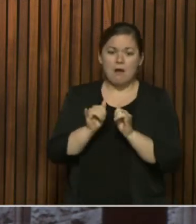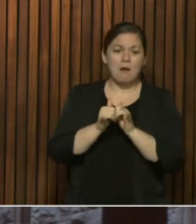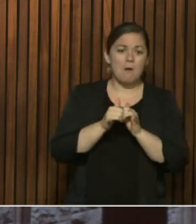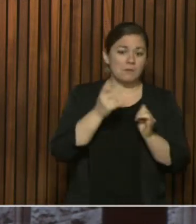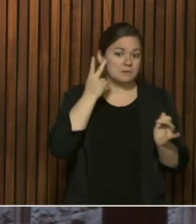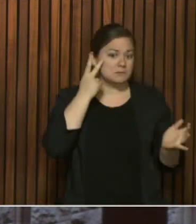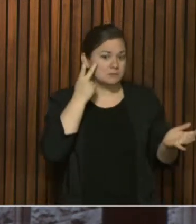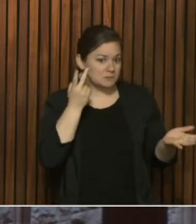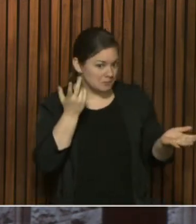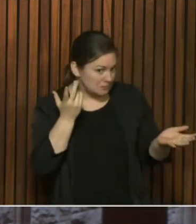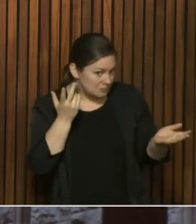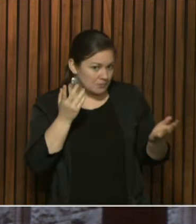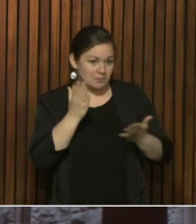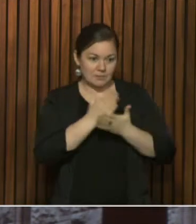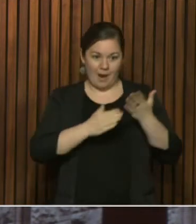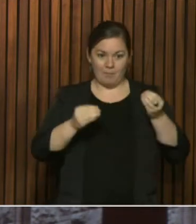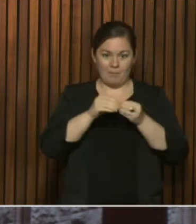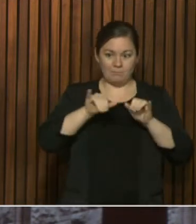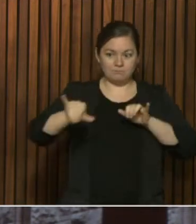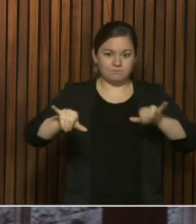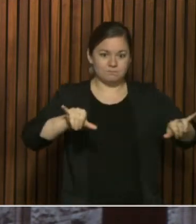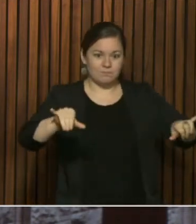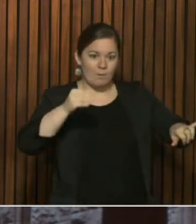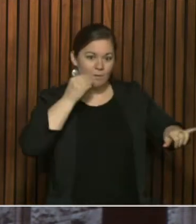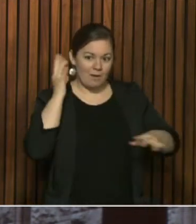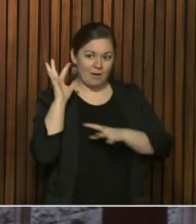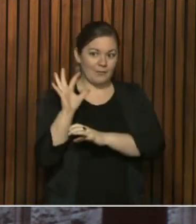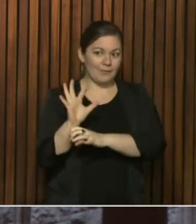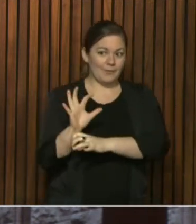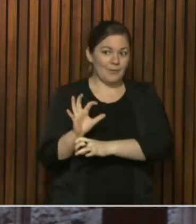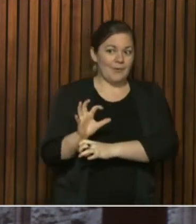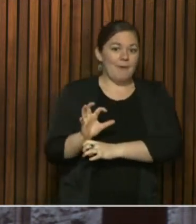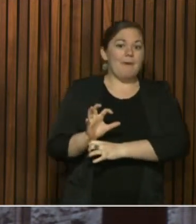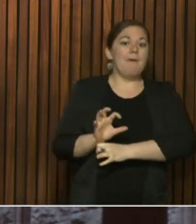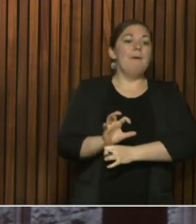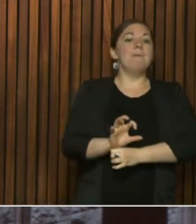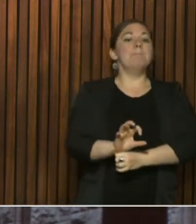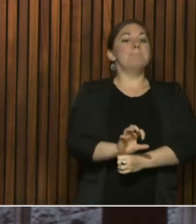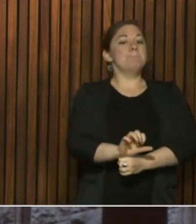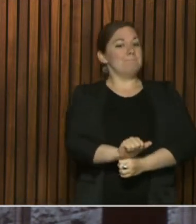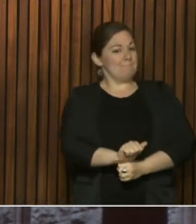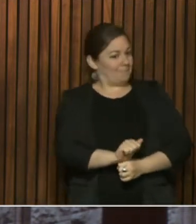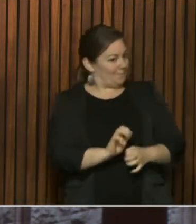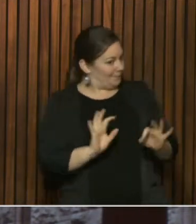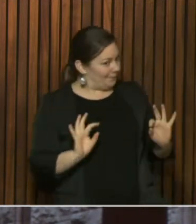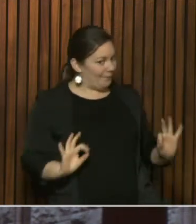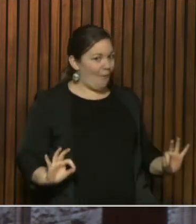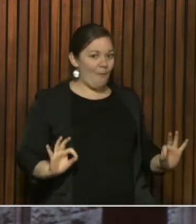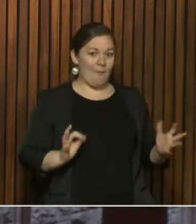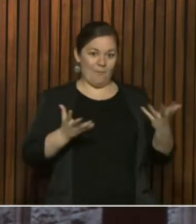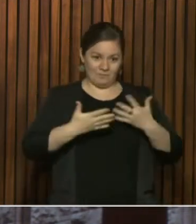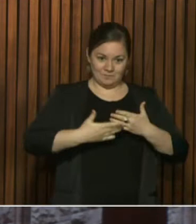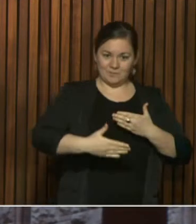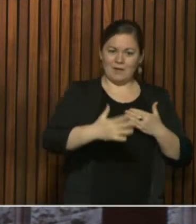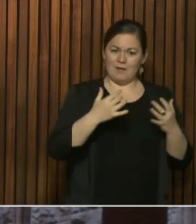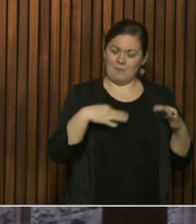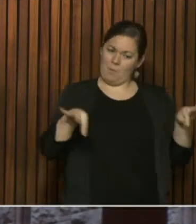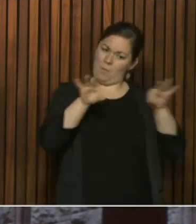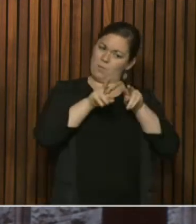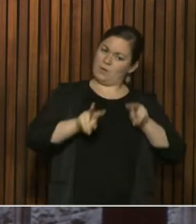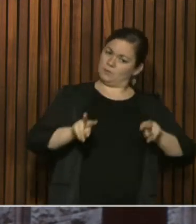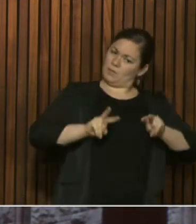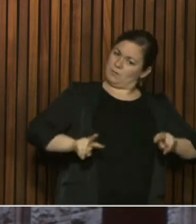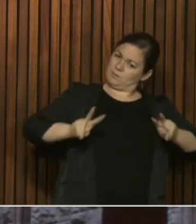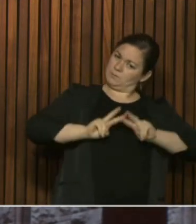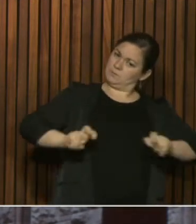that status of how to continue that in the next week or two as we go forward and monitor how well we are doing in our numbers